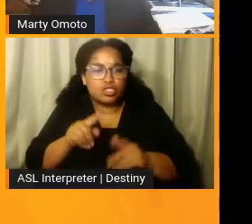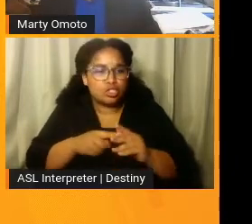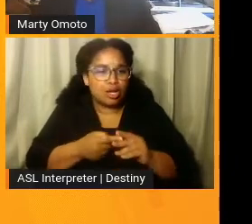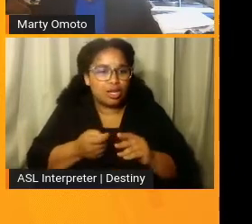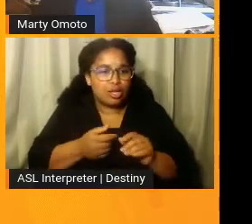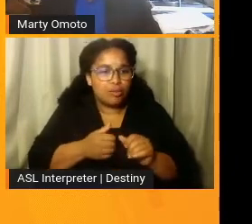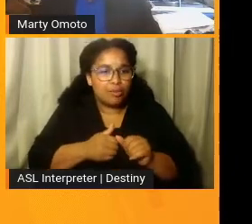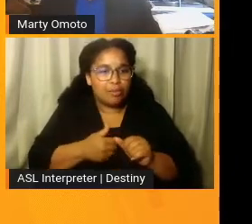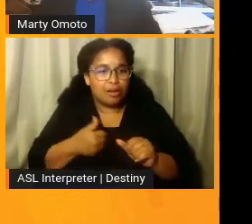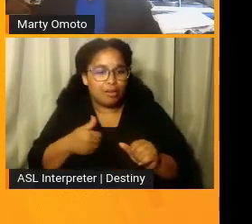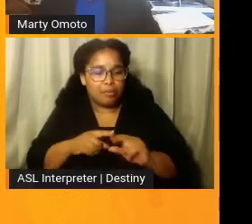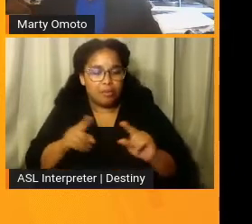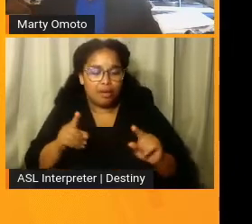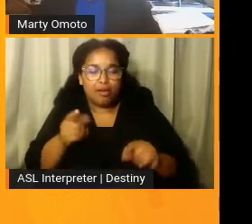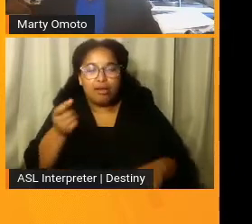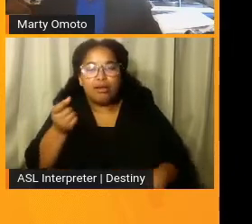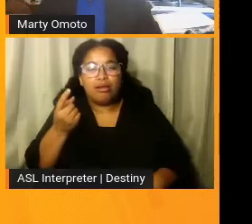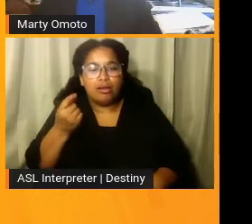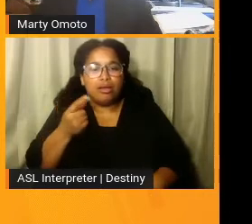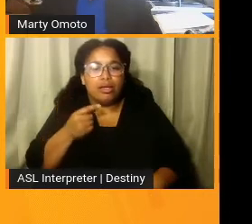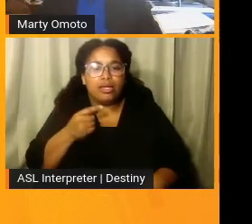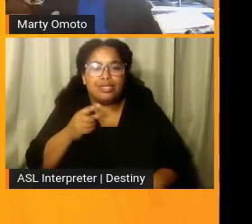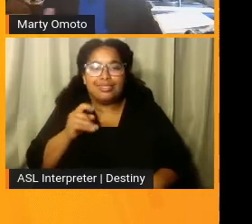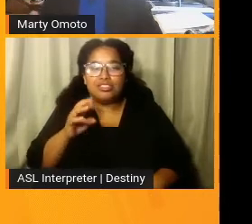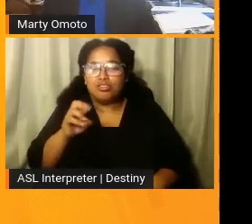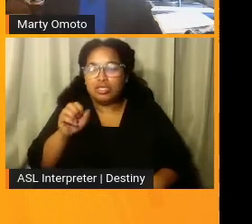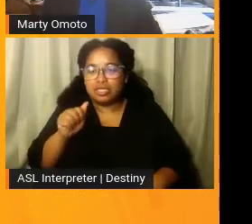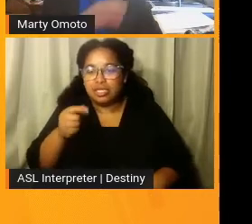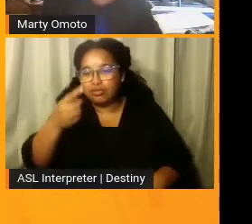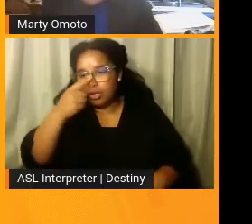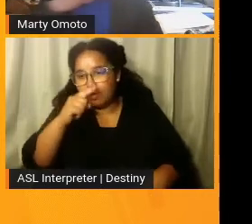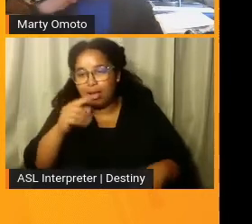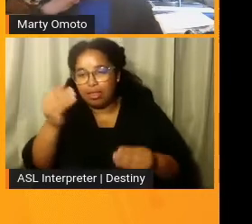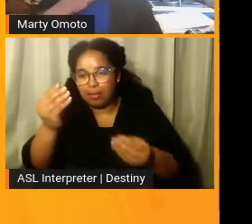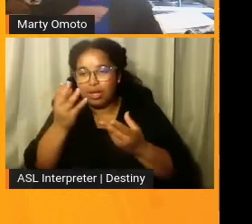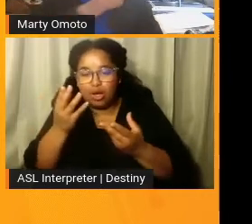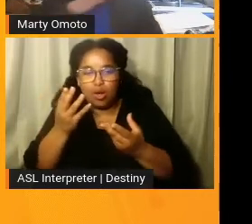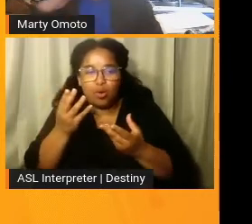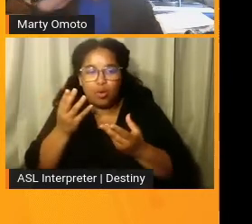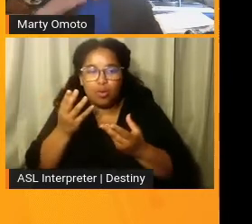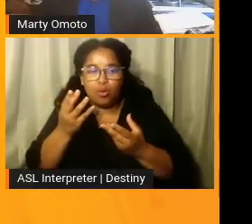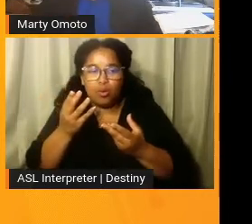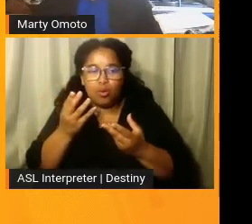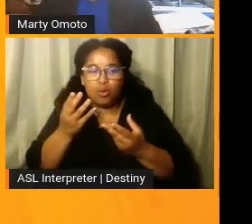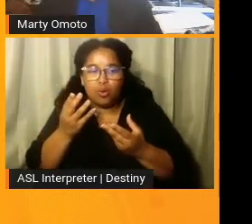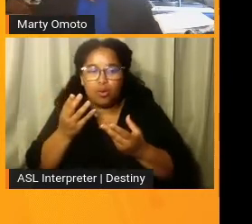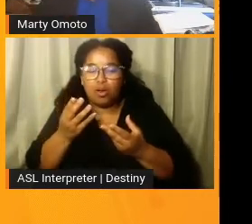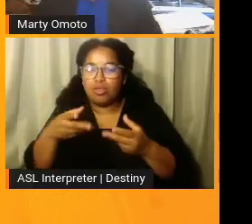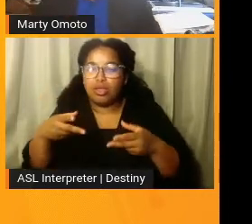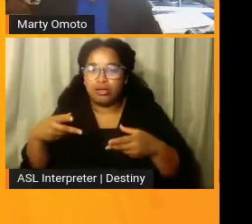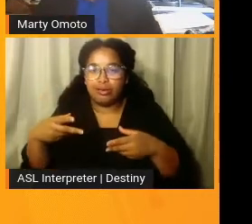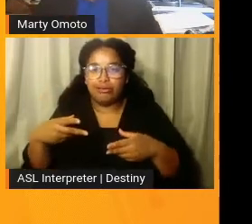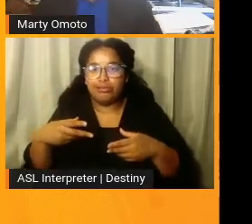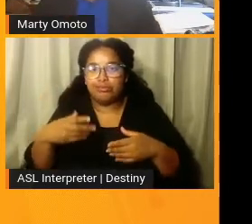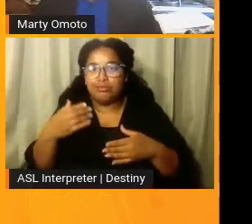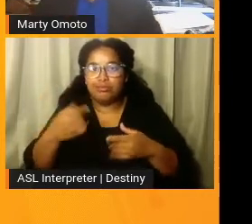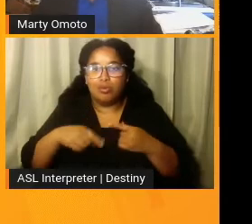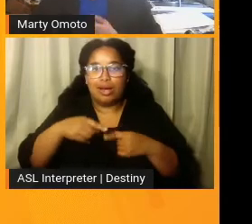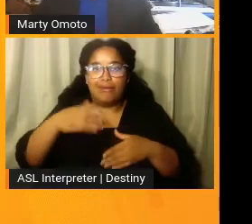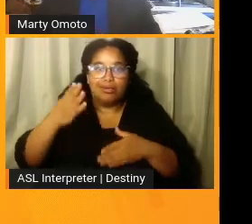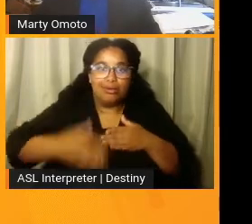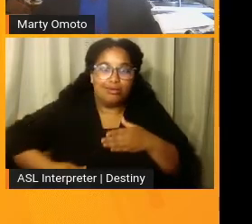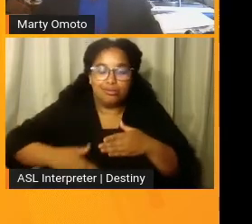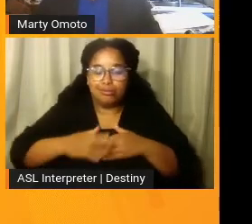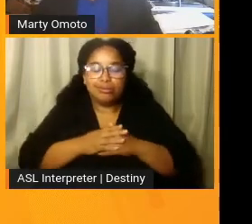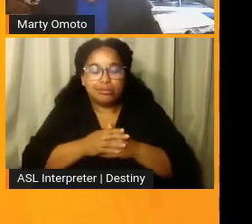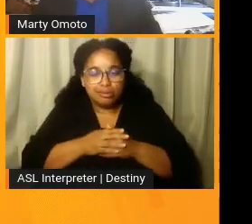little bit late. Uh, so if Teresa or Pam can just let me know, like, do the cutoff thing. Um, and I'll